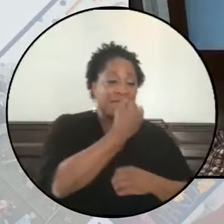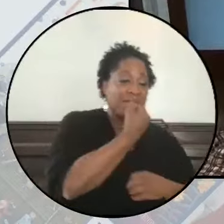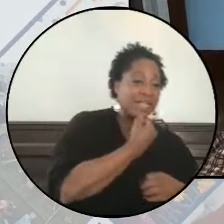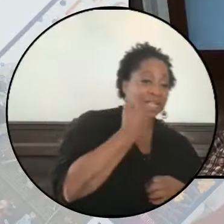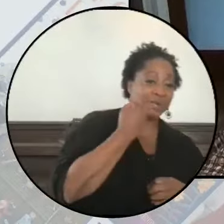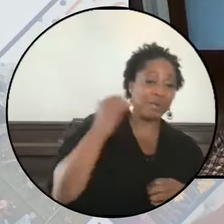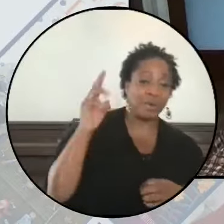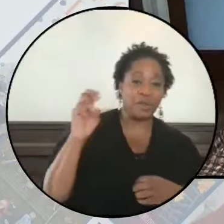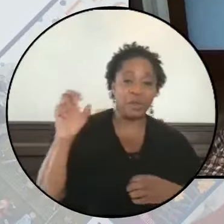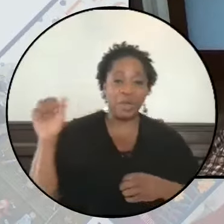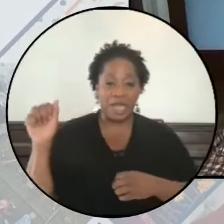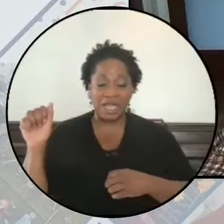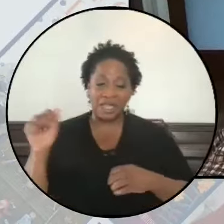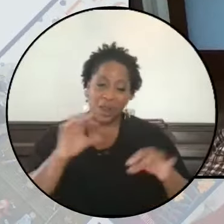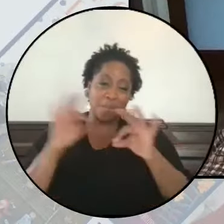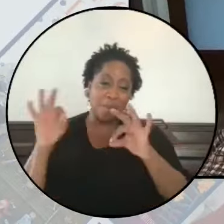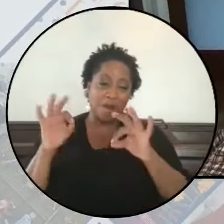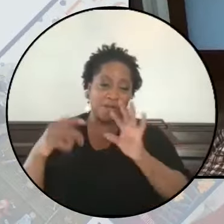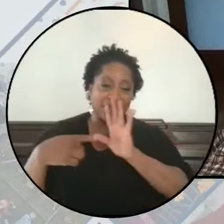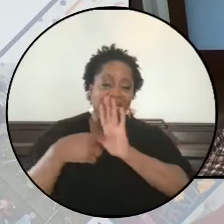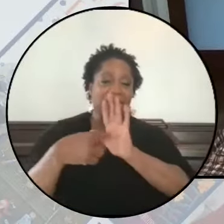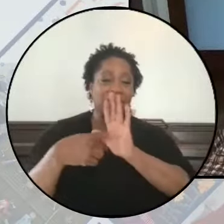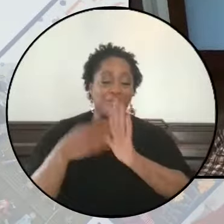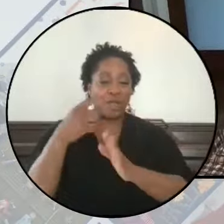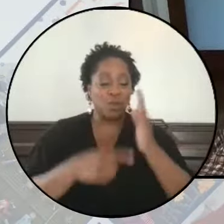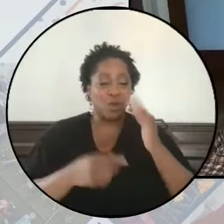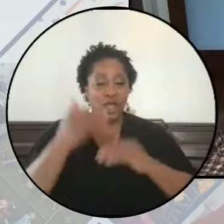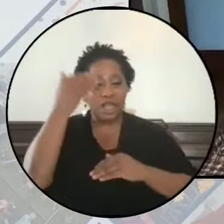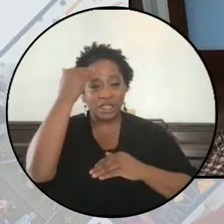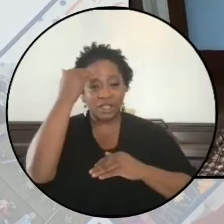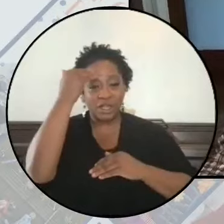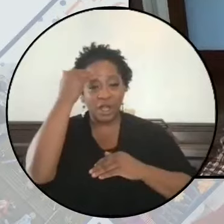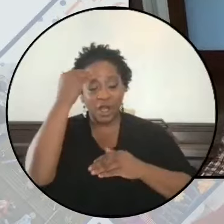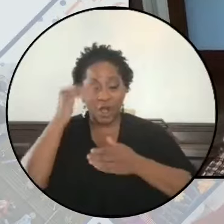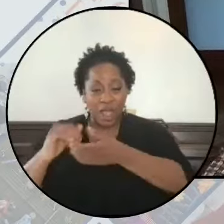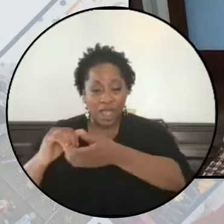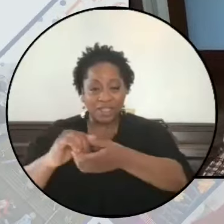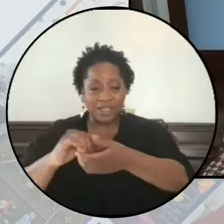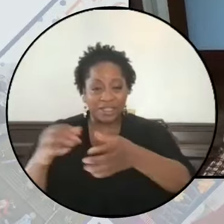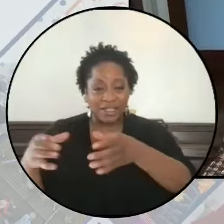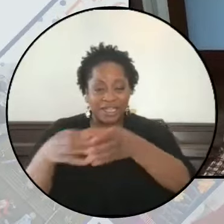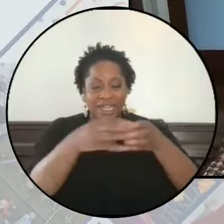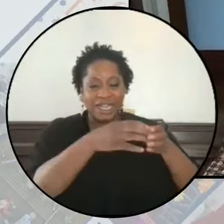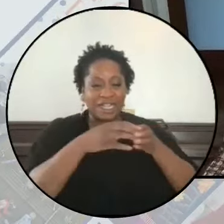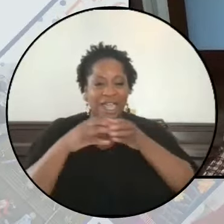perfect example of what is known as collective narcissism.